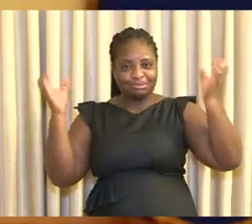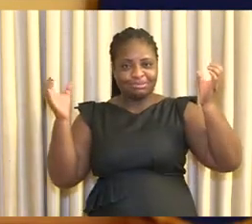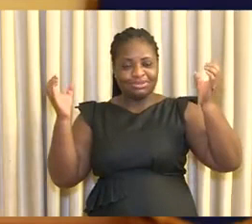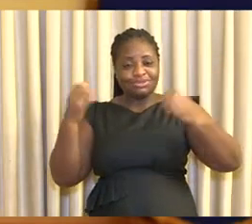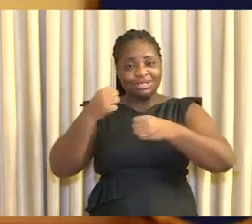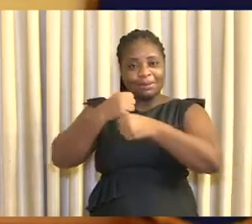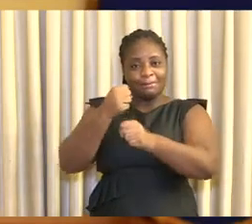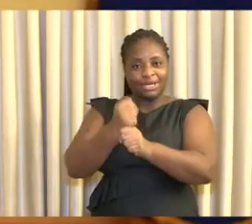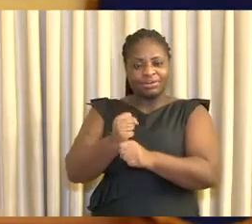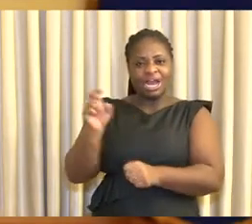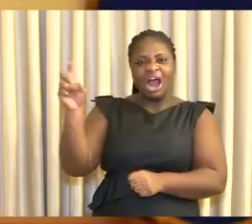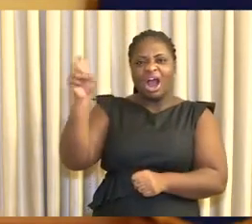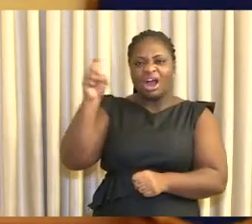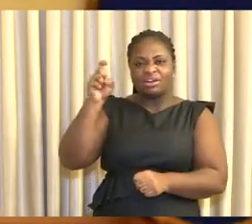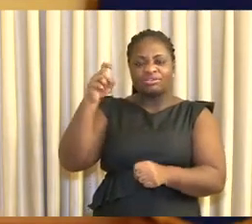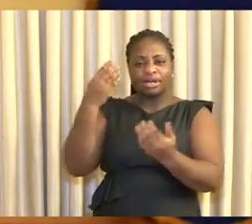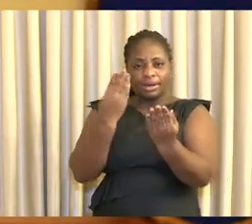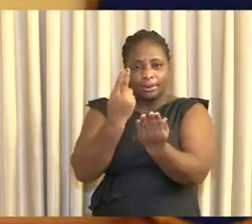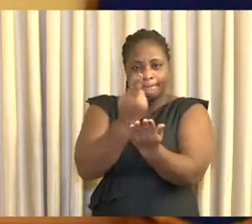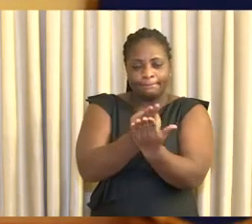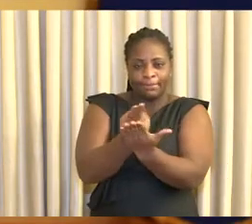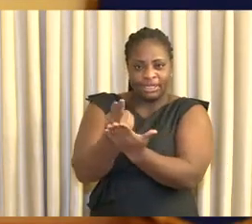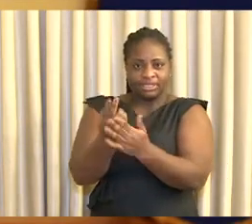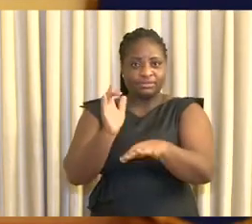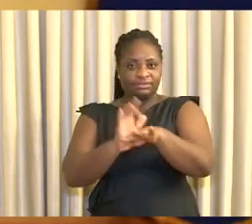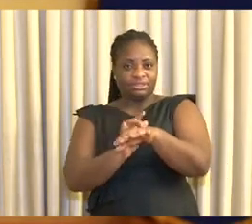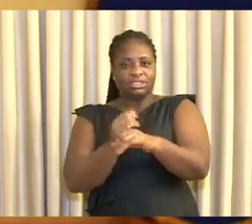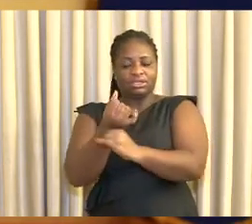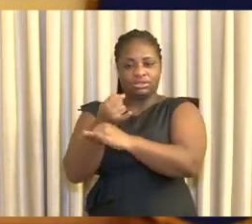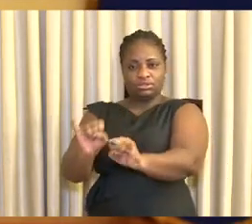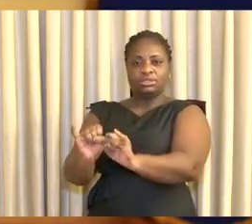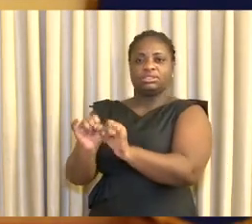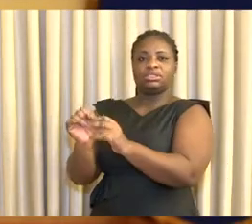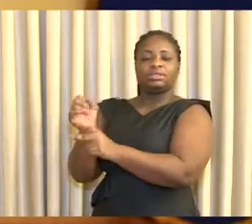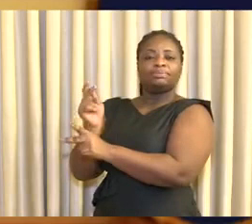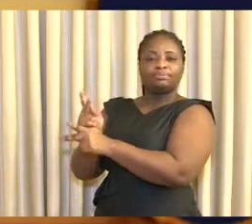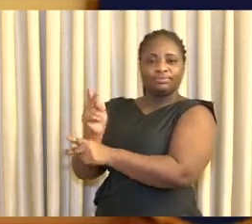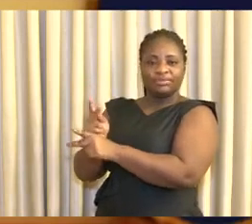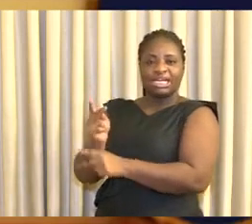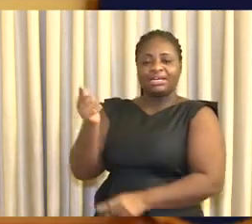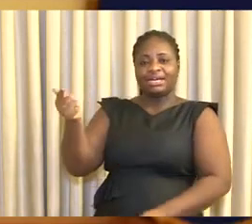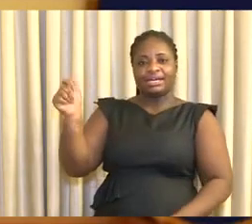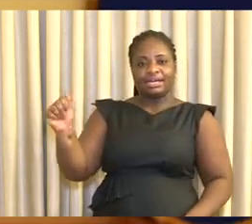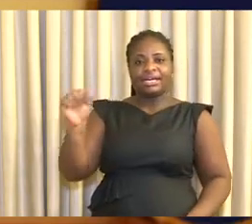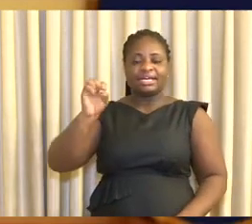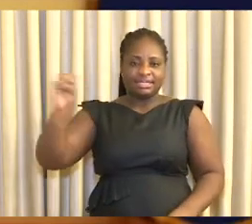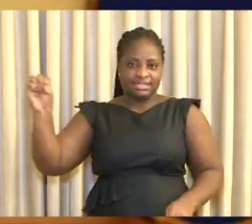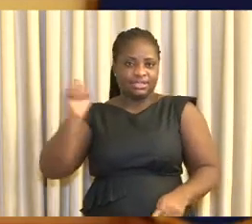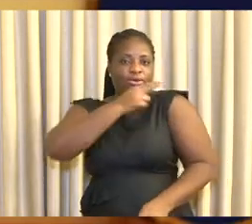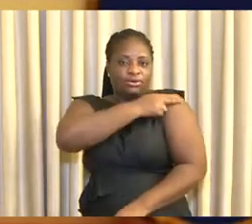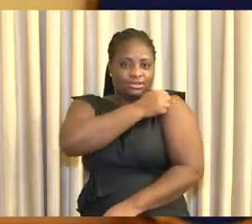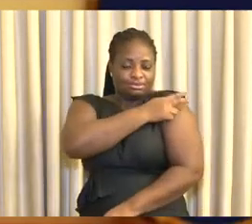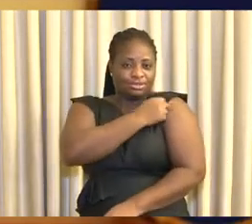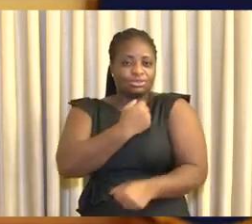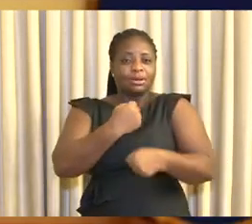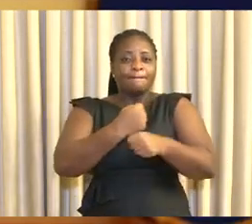the construction of our 100-bed Infectious Disease and Isolation Facility at the Ghana East Municipal Hospital, which